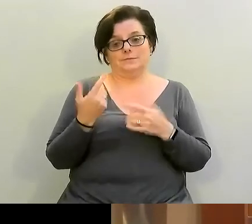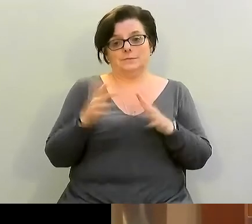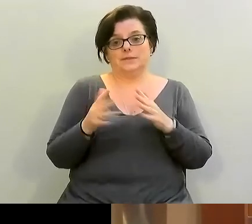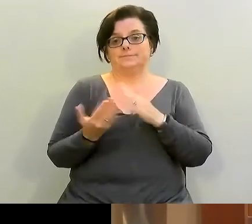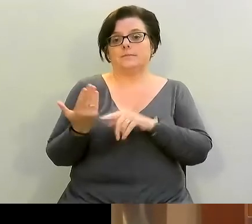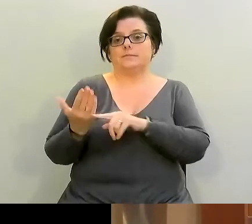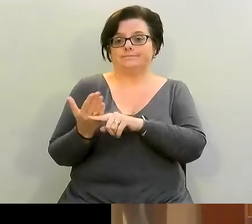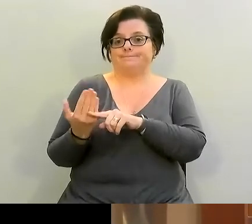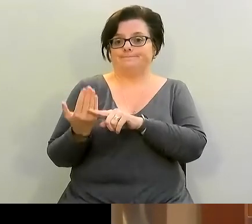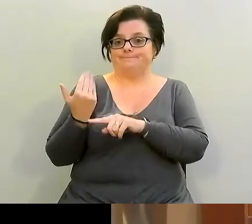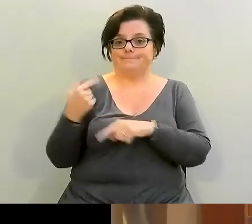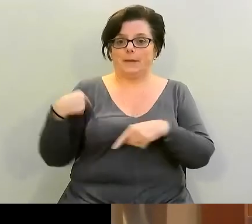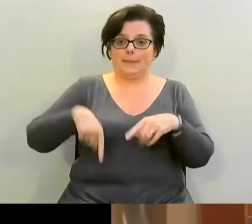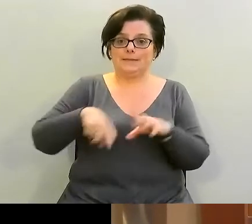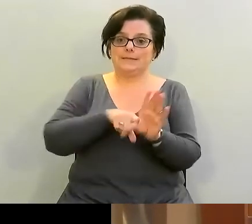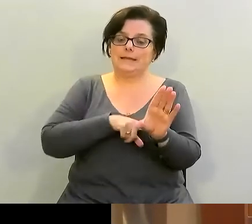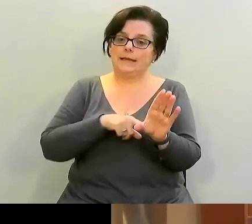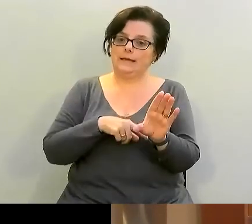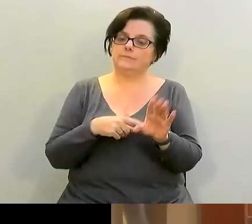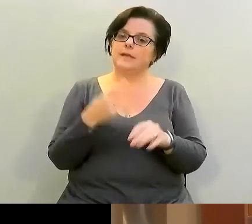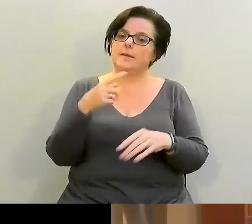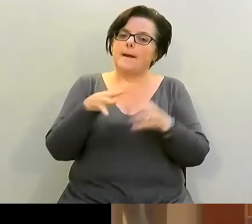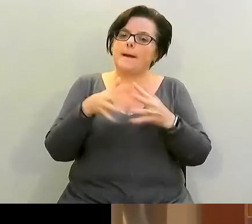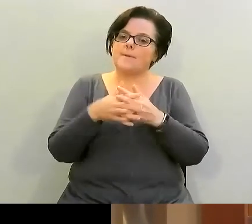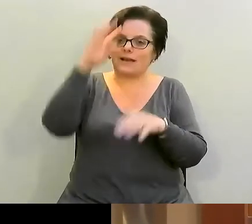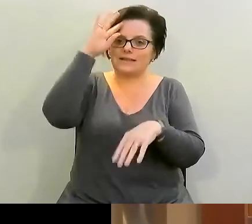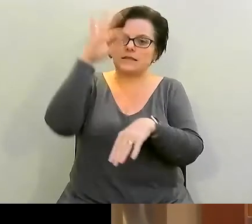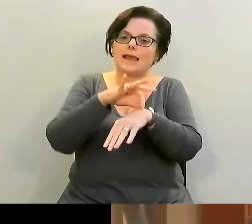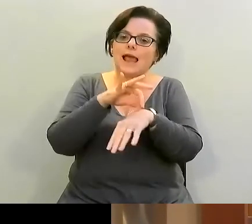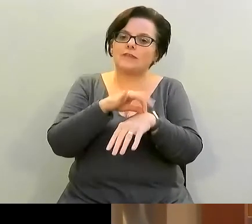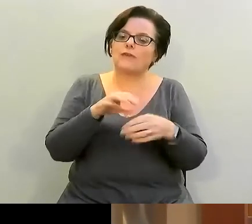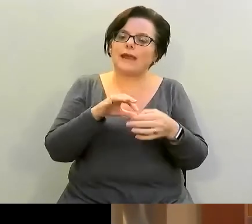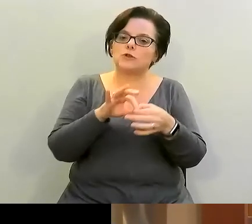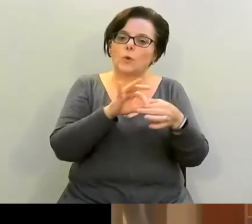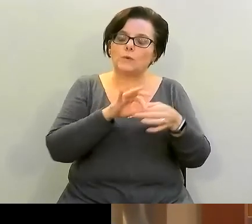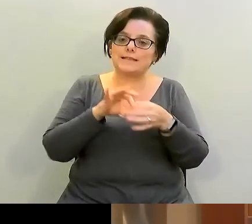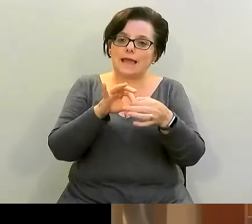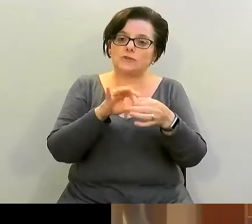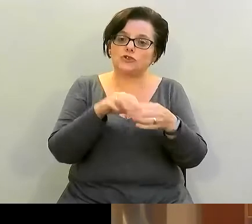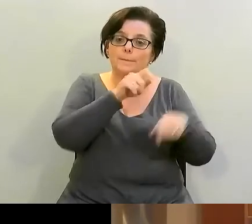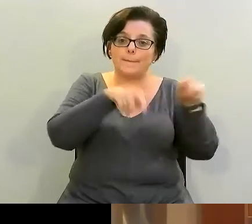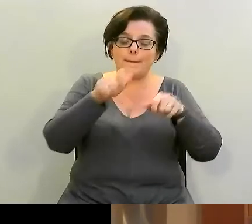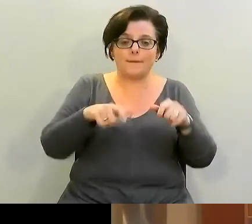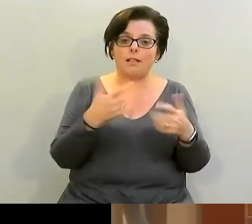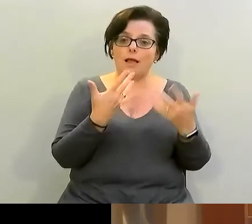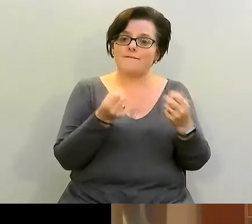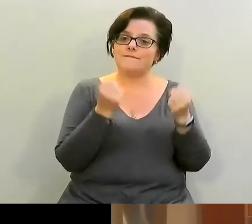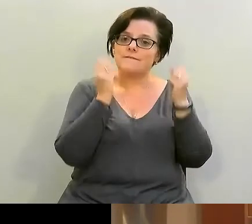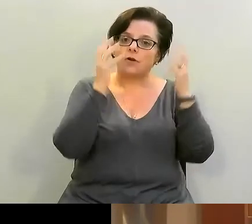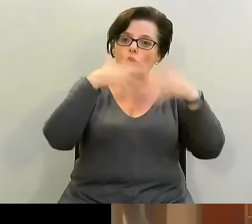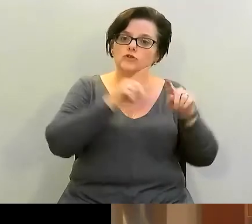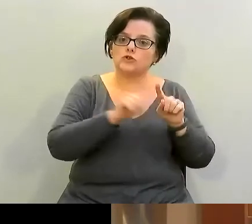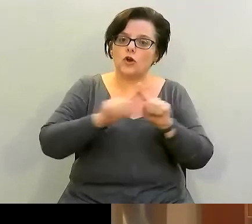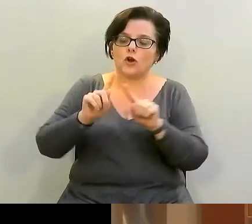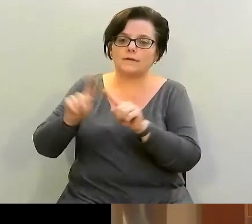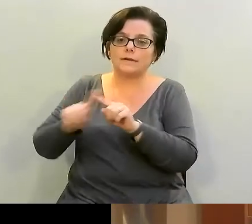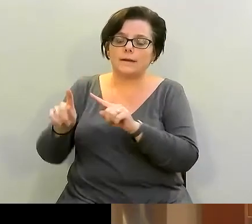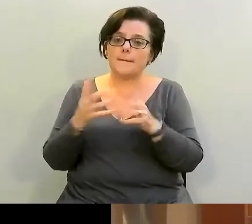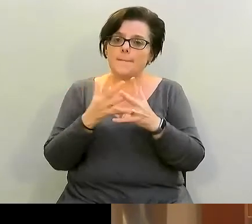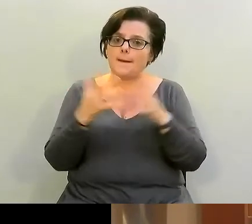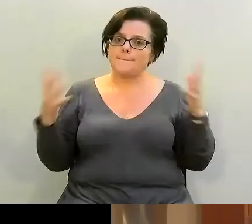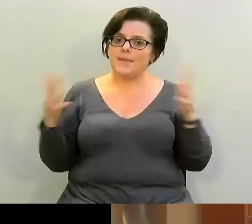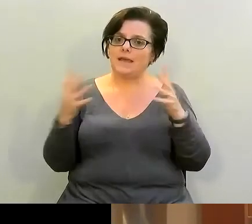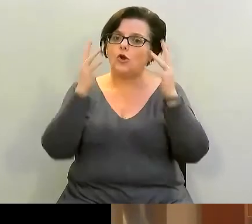psychiatric association showed that people had many different concerns but the biggest concern was the fear